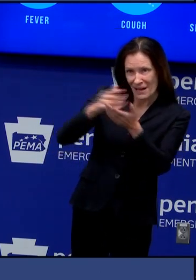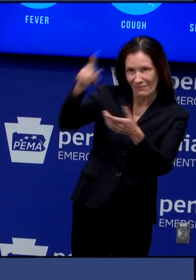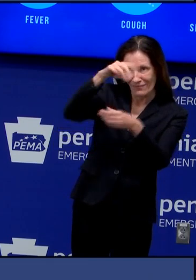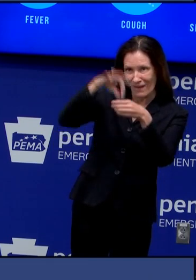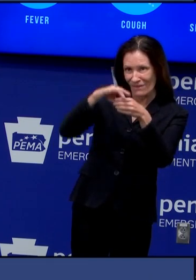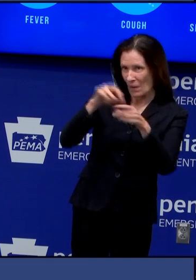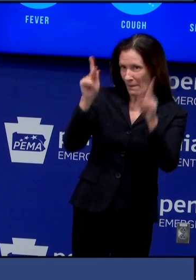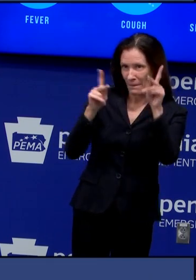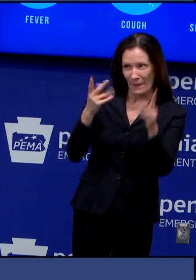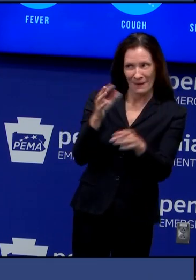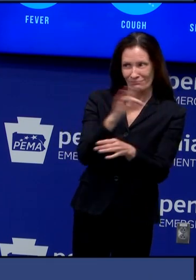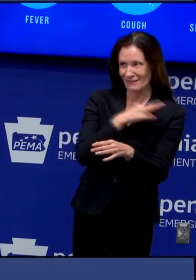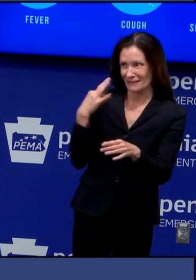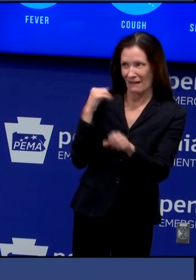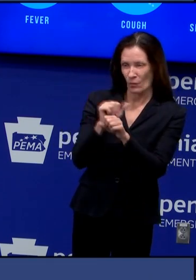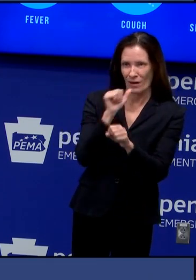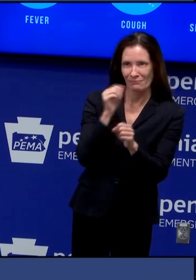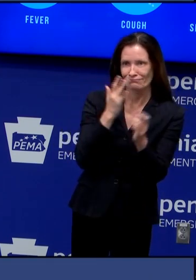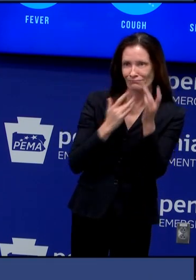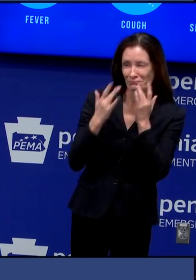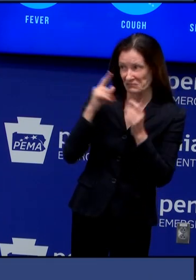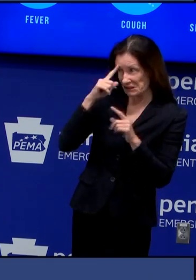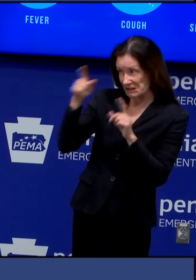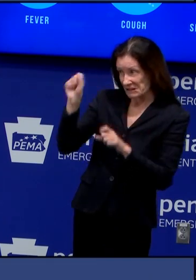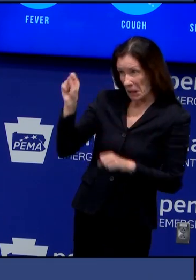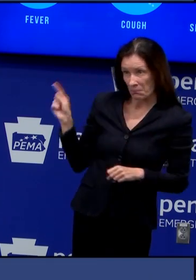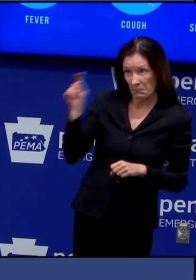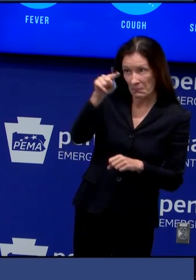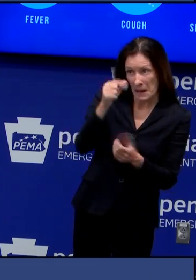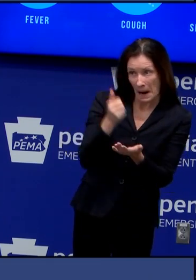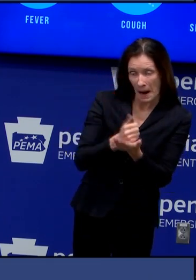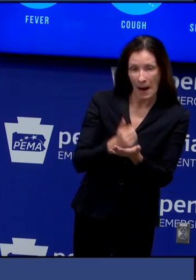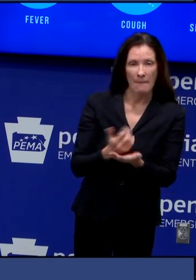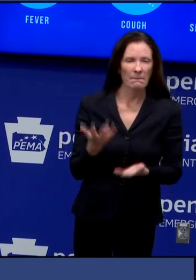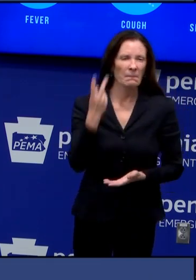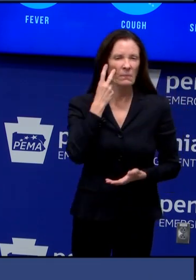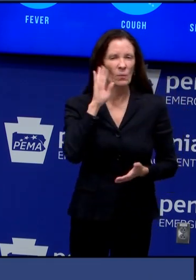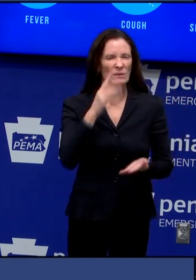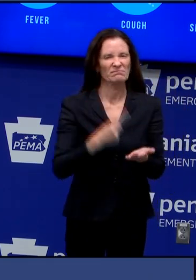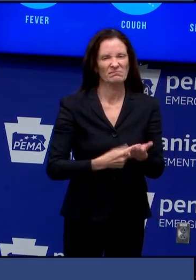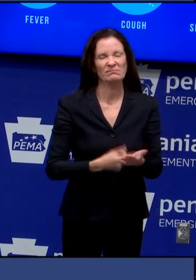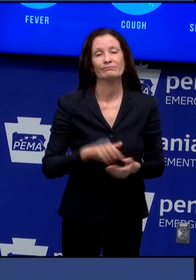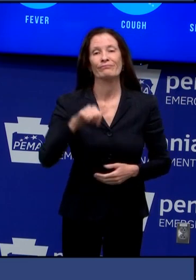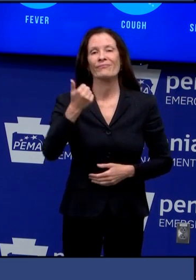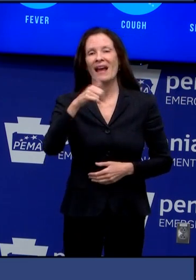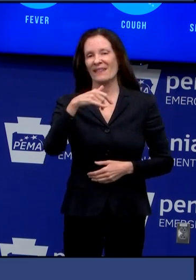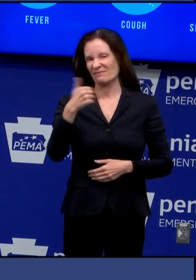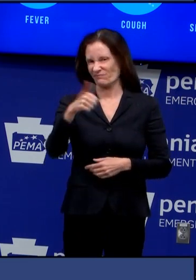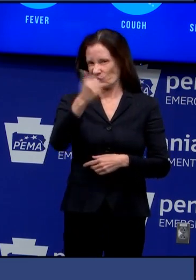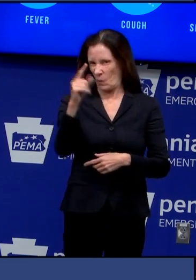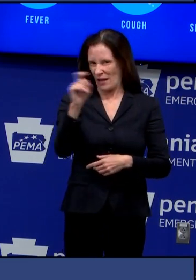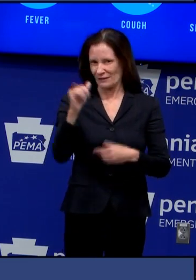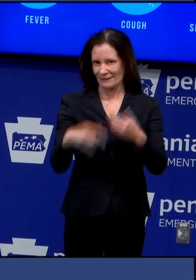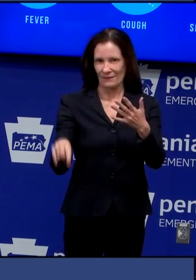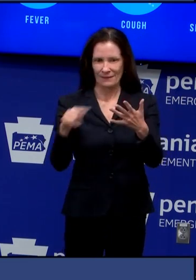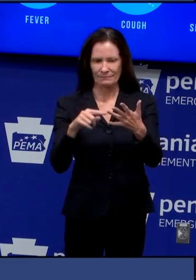question is also from the caucus so pa post and the caucus and it's on funding pennsylvania is getting 14 million to support voting during